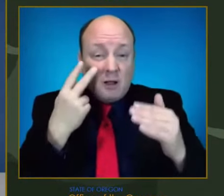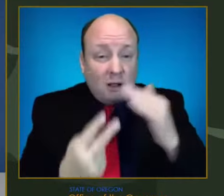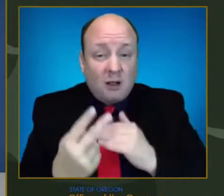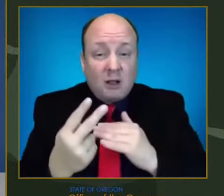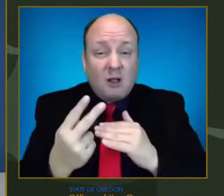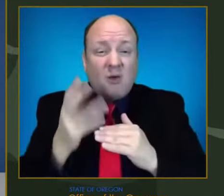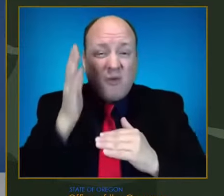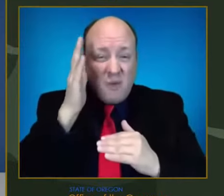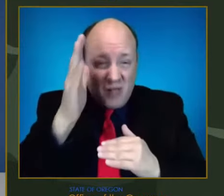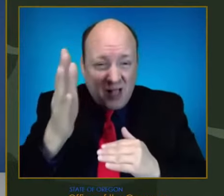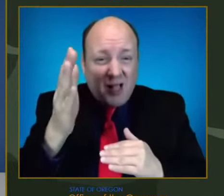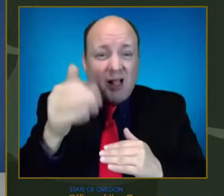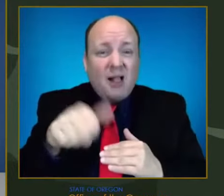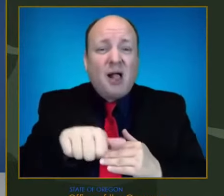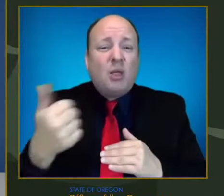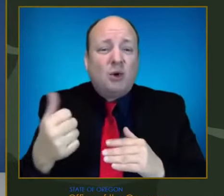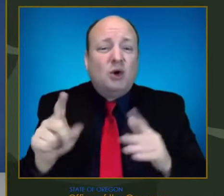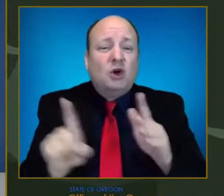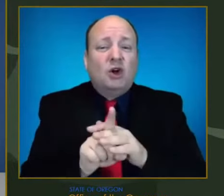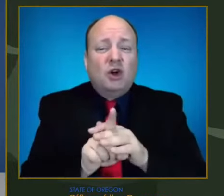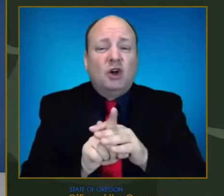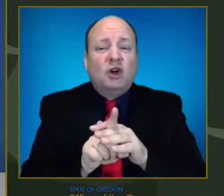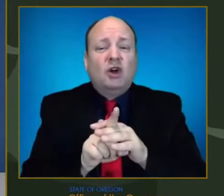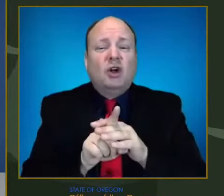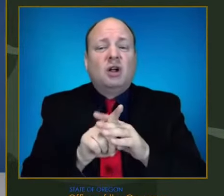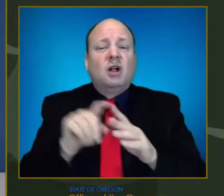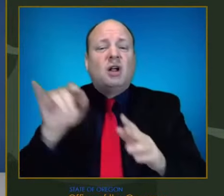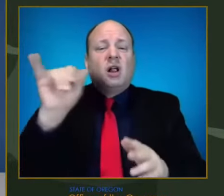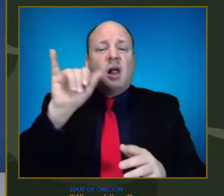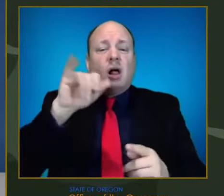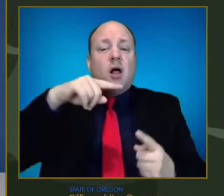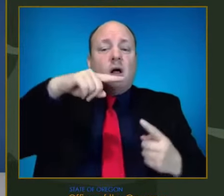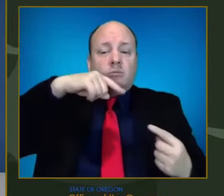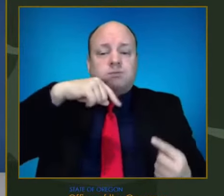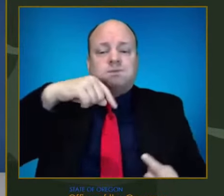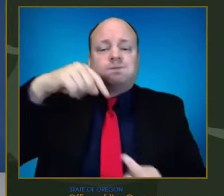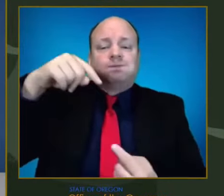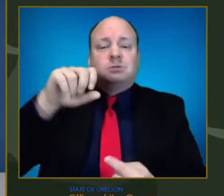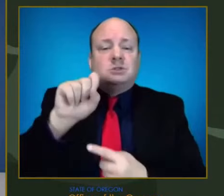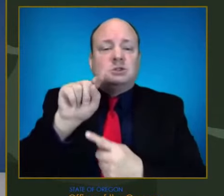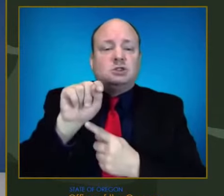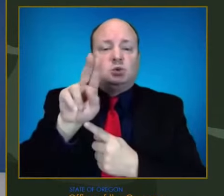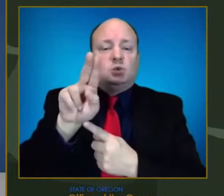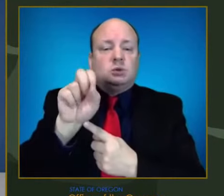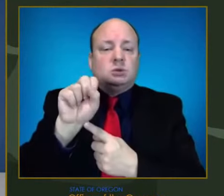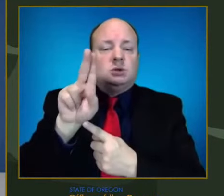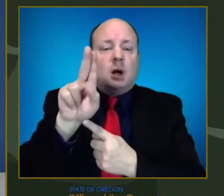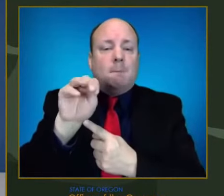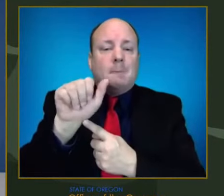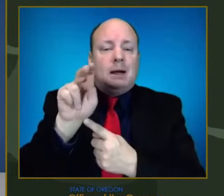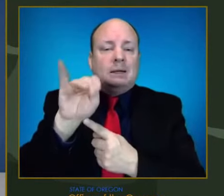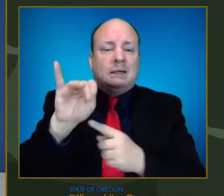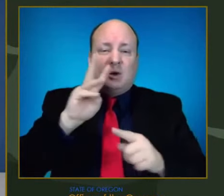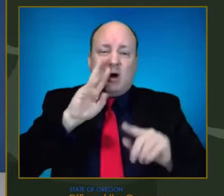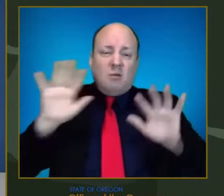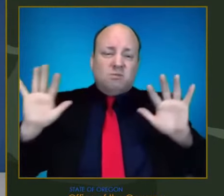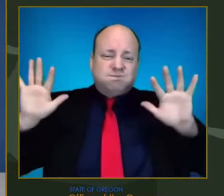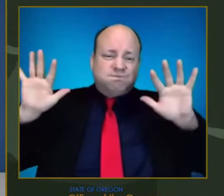OHSU forecast is telling us that a big wave is coming, and it threatens to be bigger than any wave we've seen before.